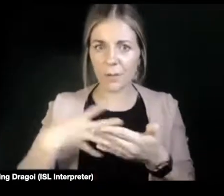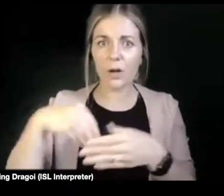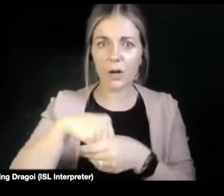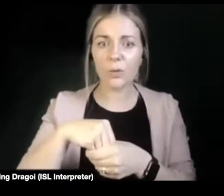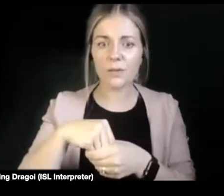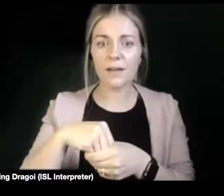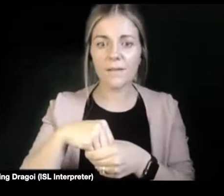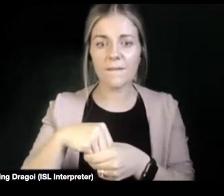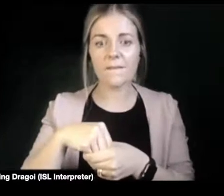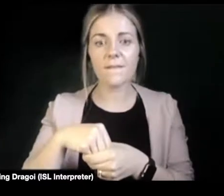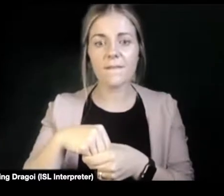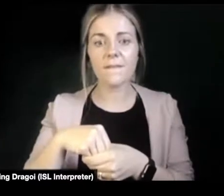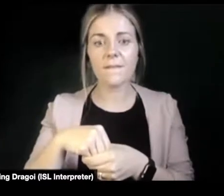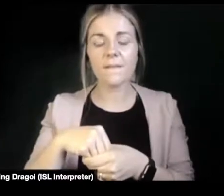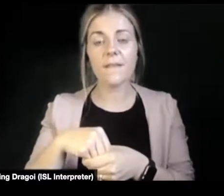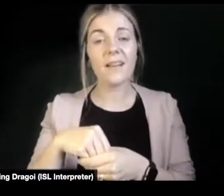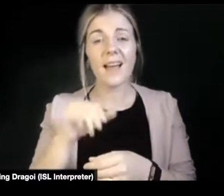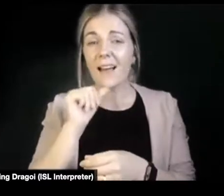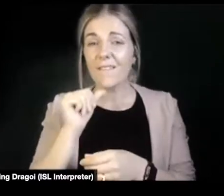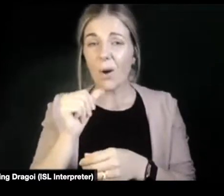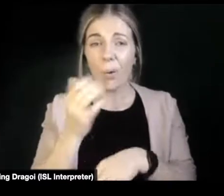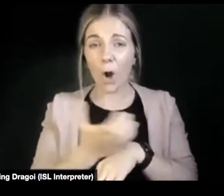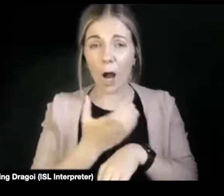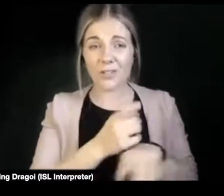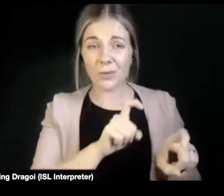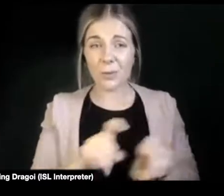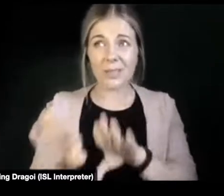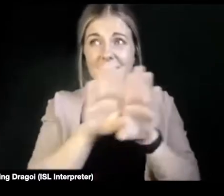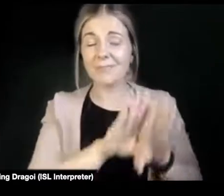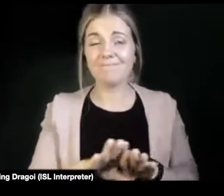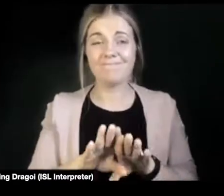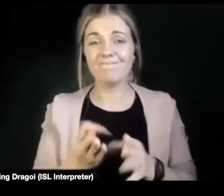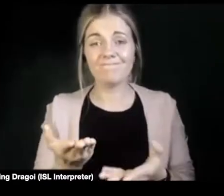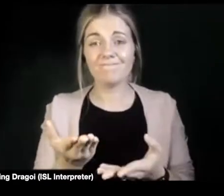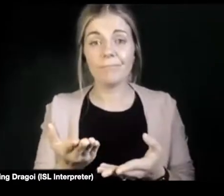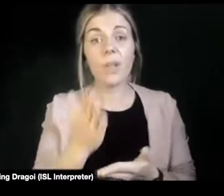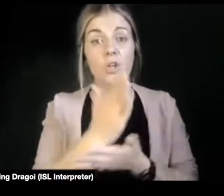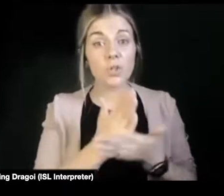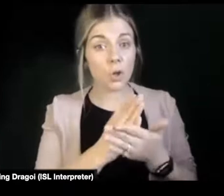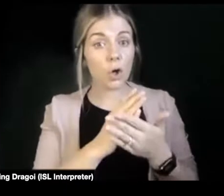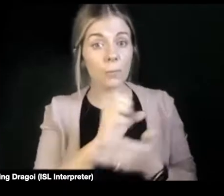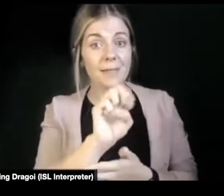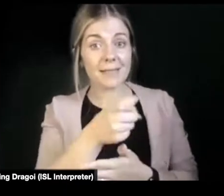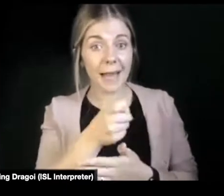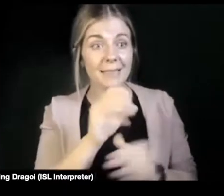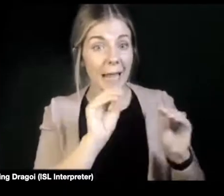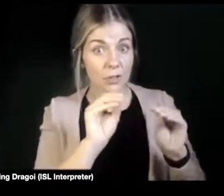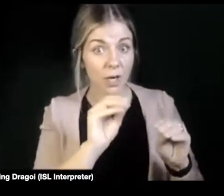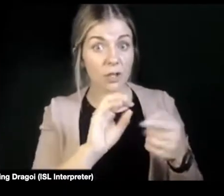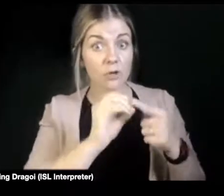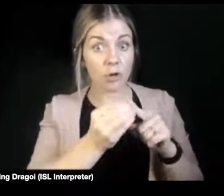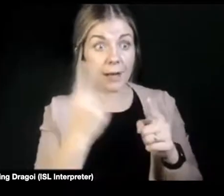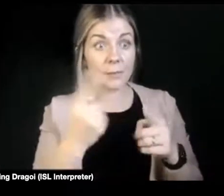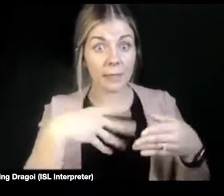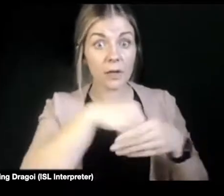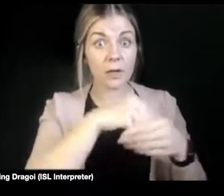There's not that continuity across the board. You might have some sex educators that are really trying to be inclusive. We work with a great